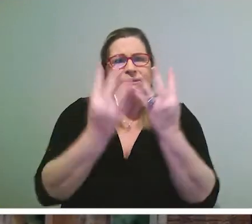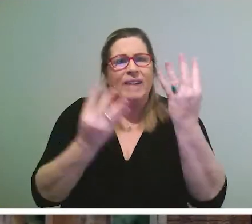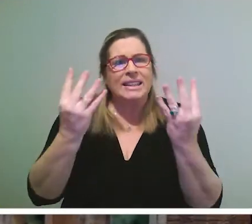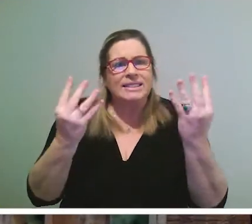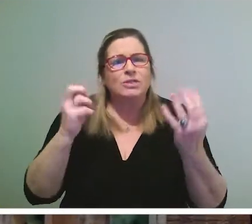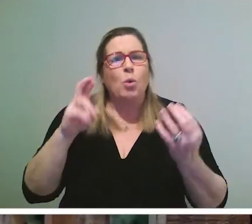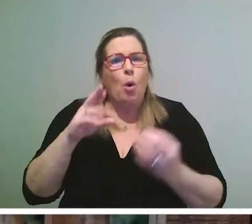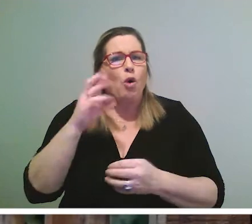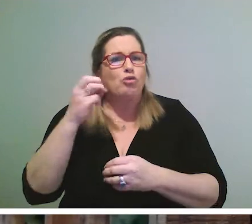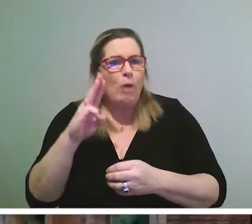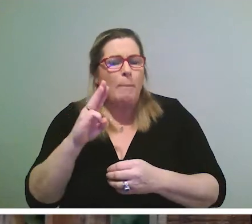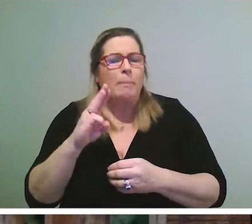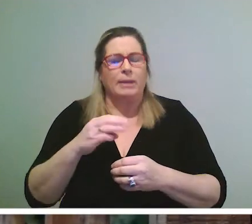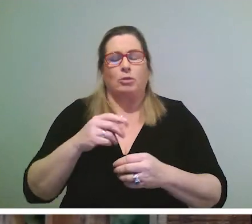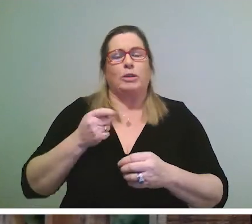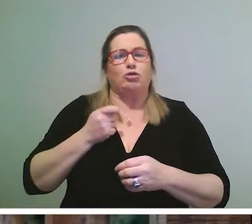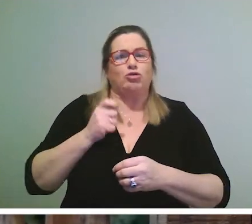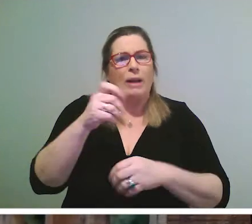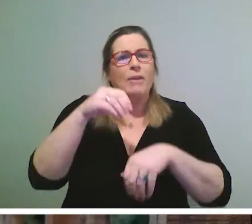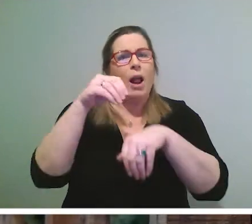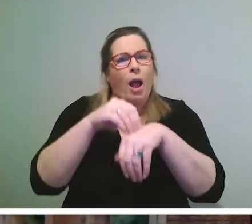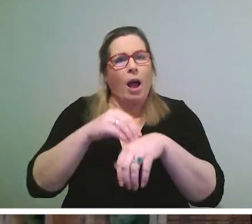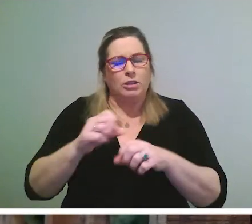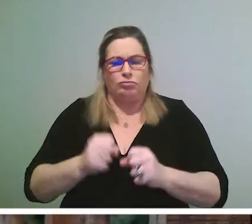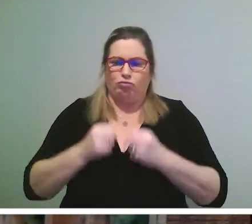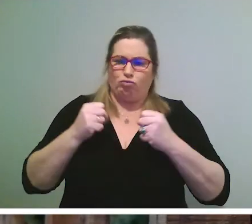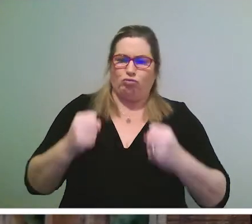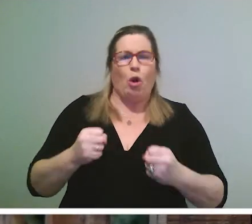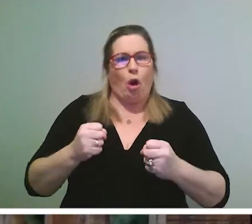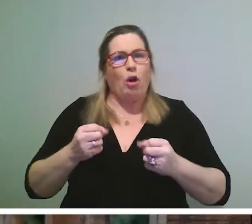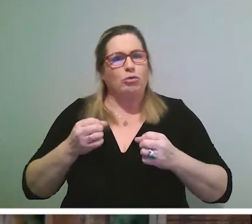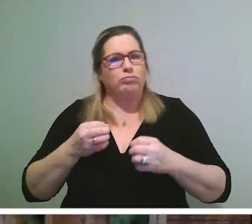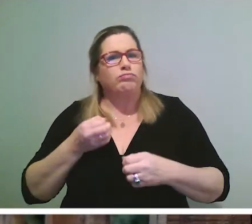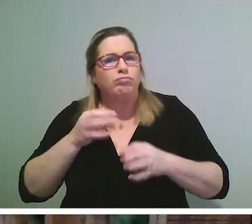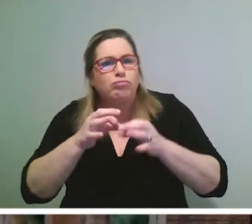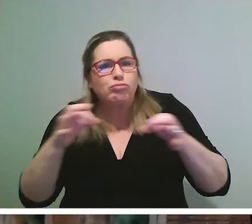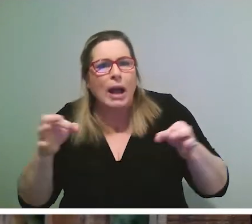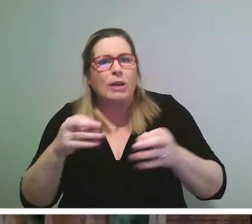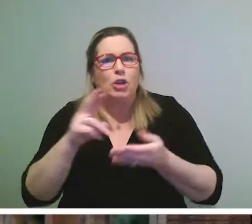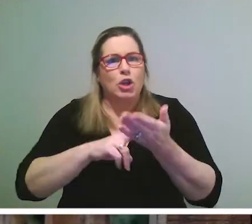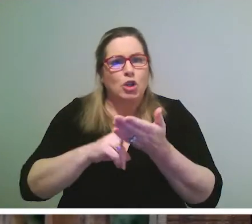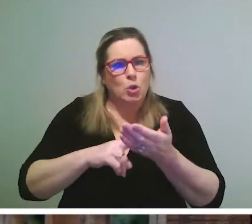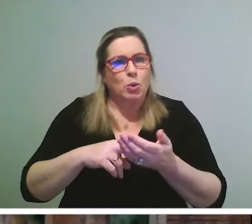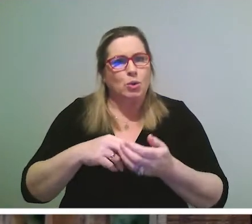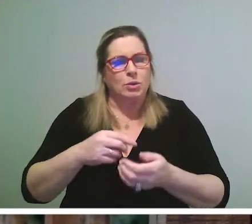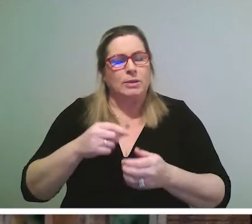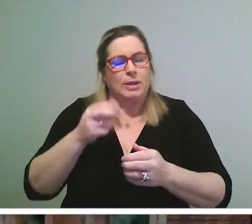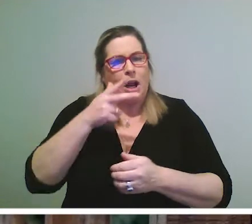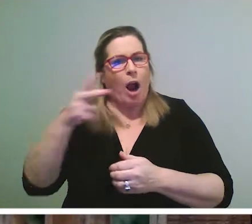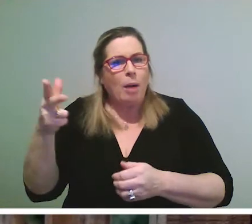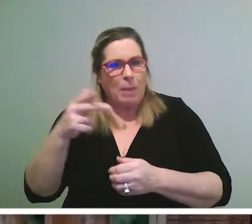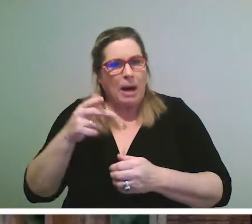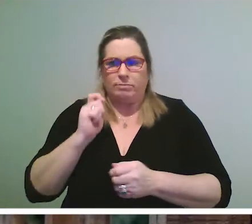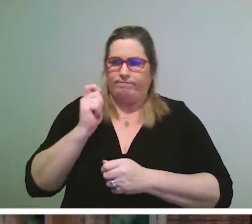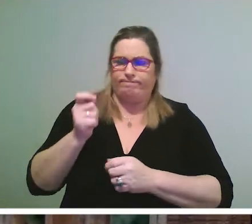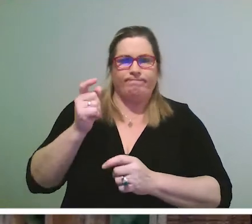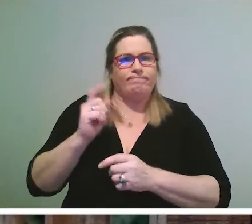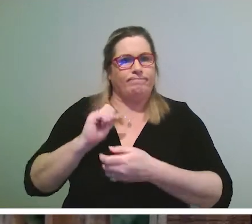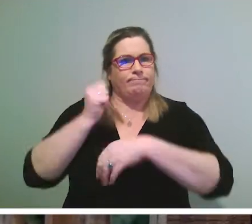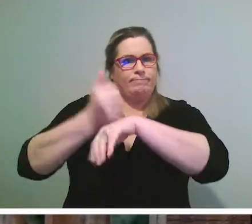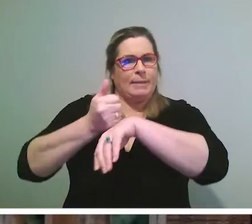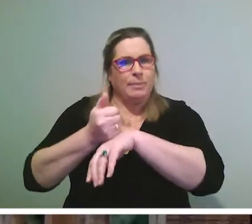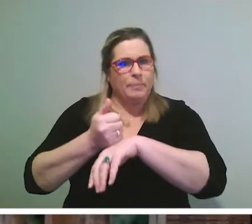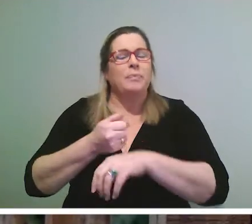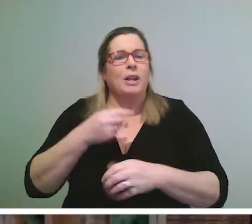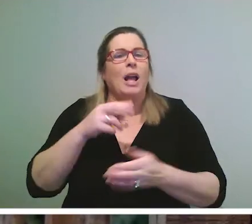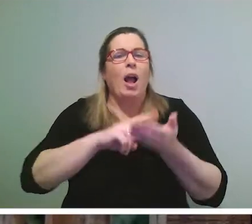travel and camp on durable ground. Stay on established roads and tracks and use designated car parks. Always try and choose sites with durable